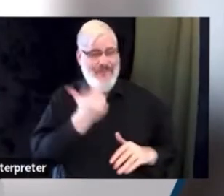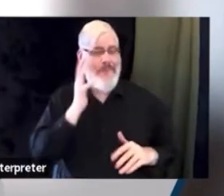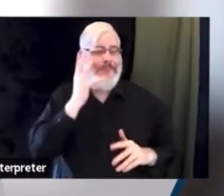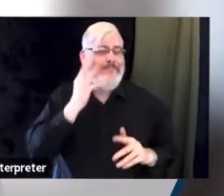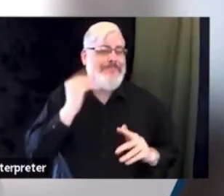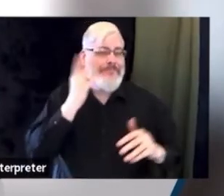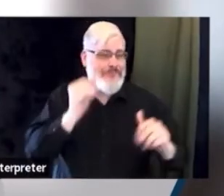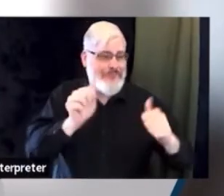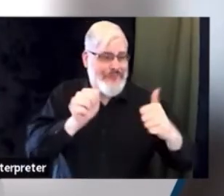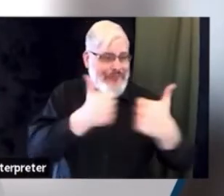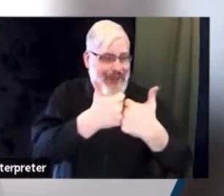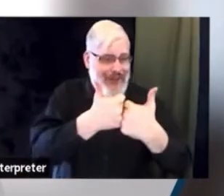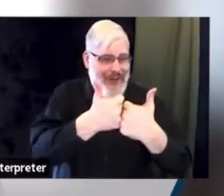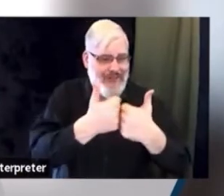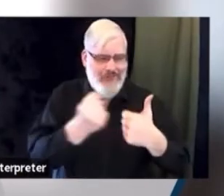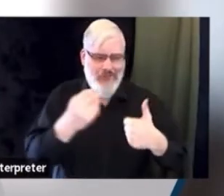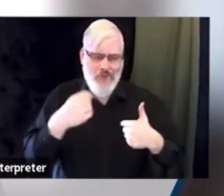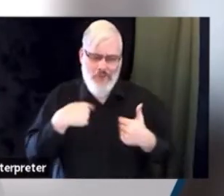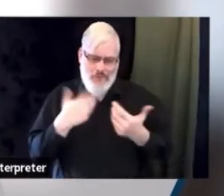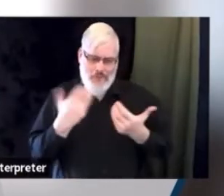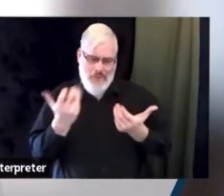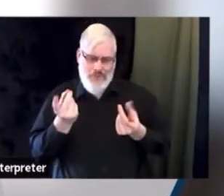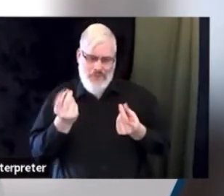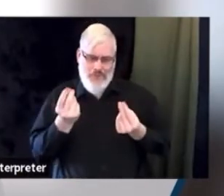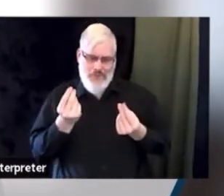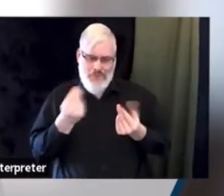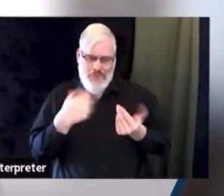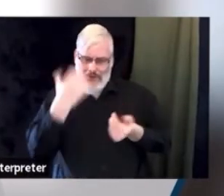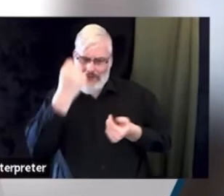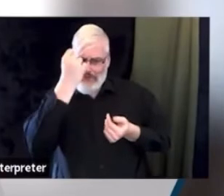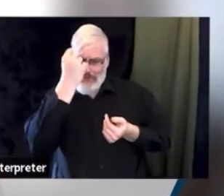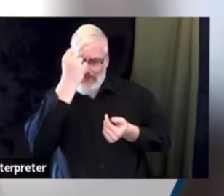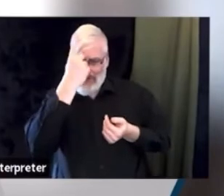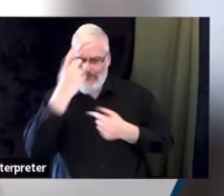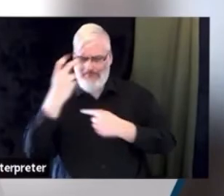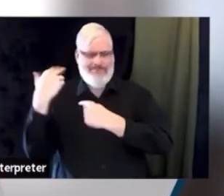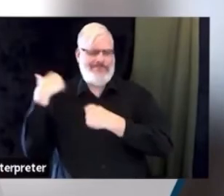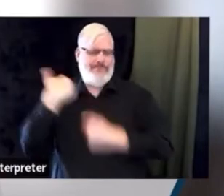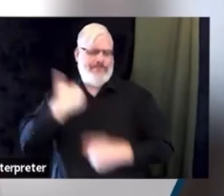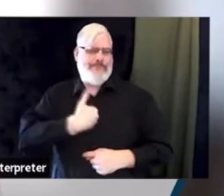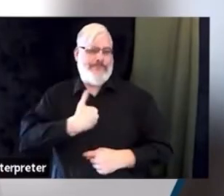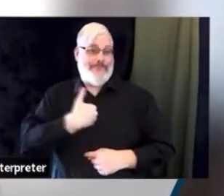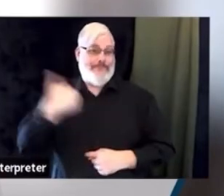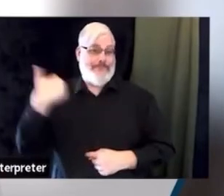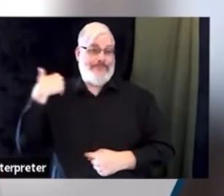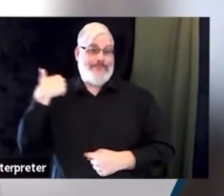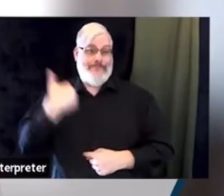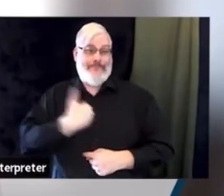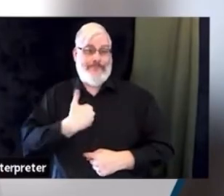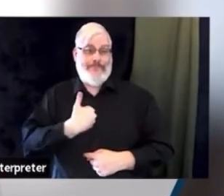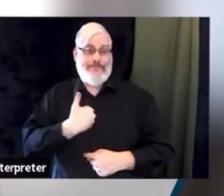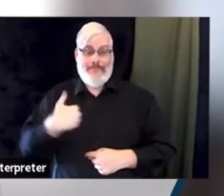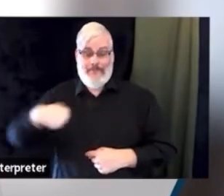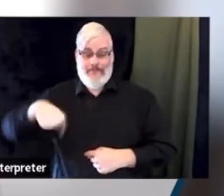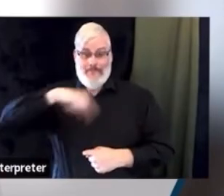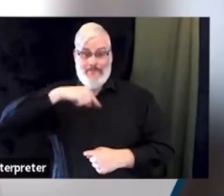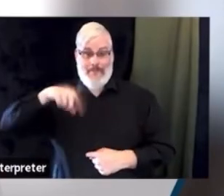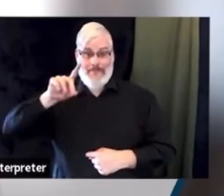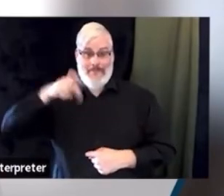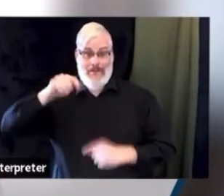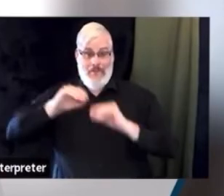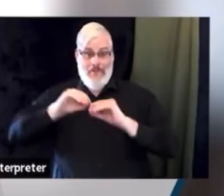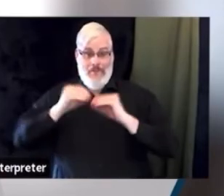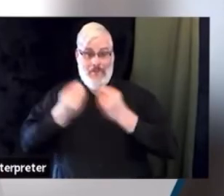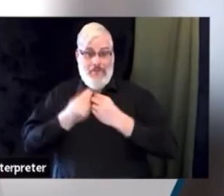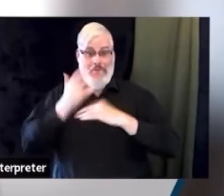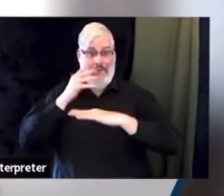and reminding ourselves of the impact that we make as a collective organization and understanding that it's so much more about the tactics and